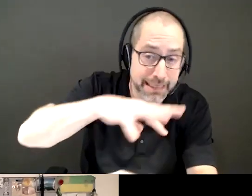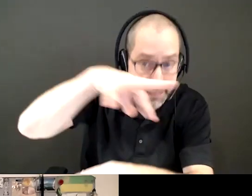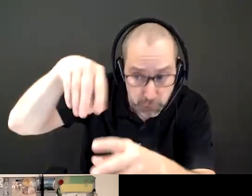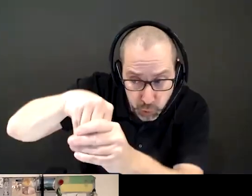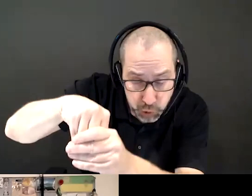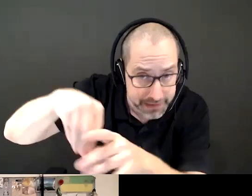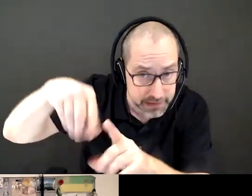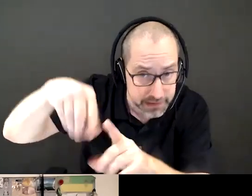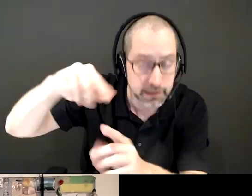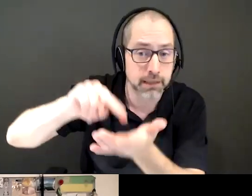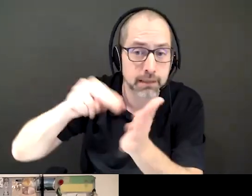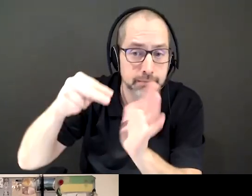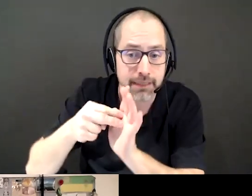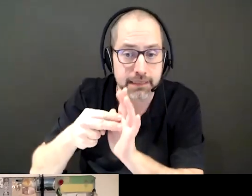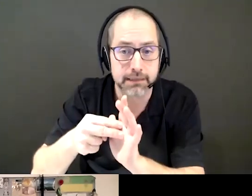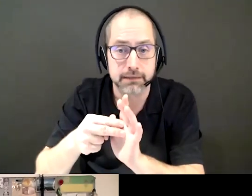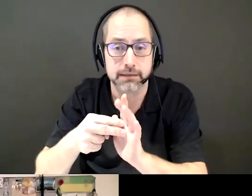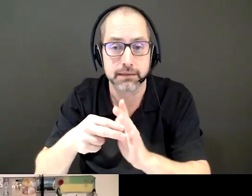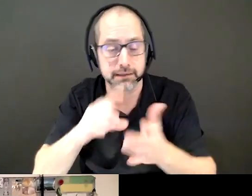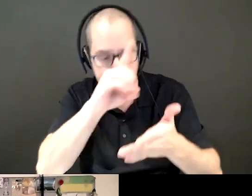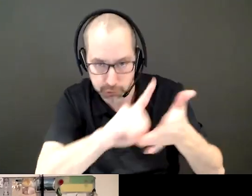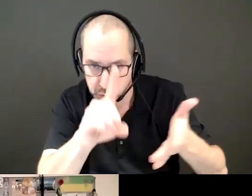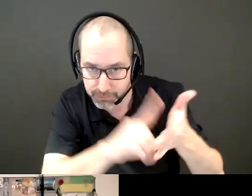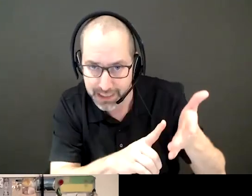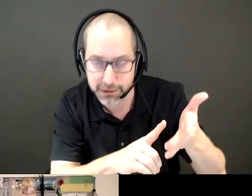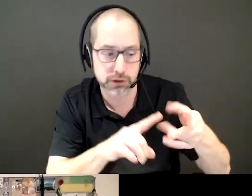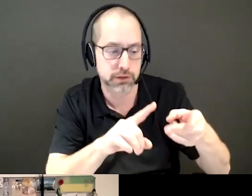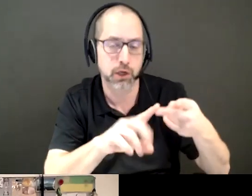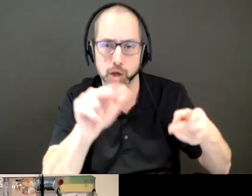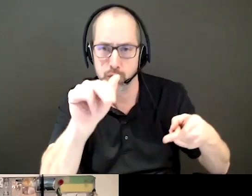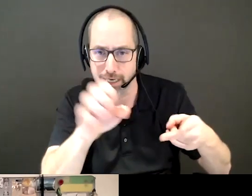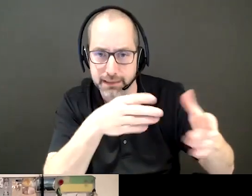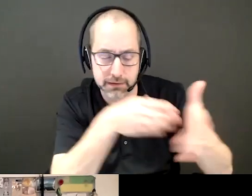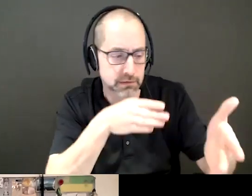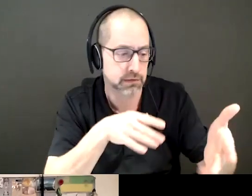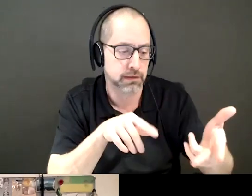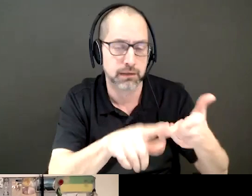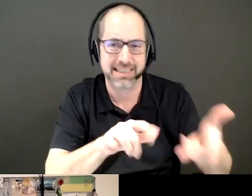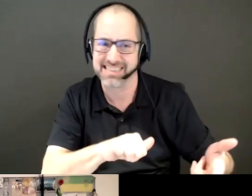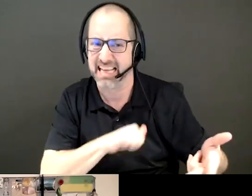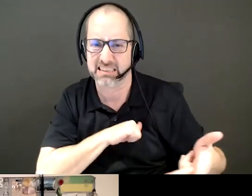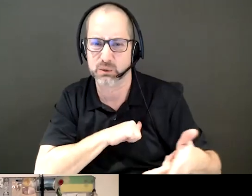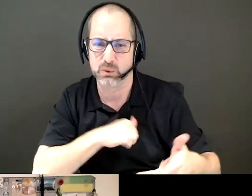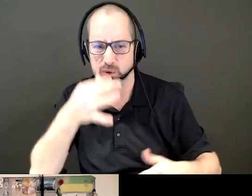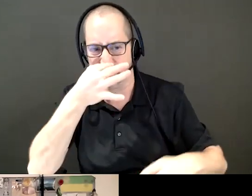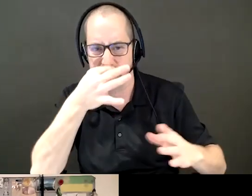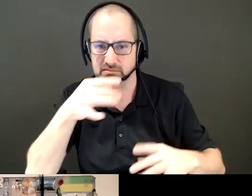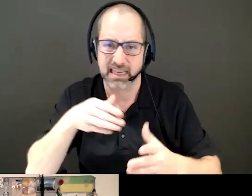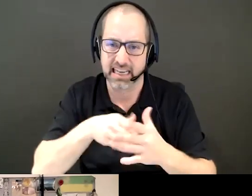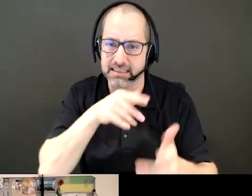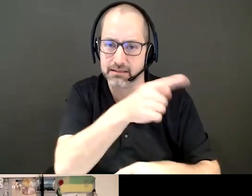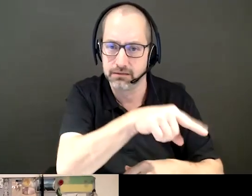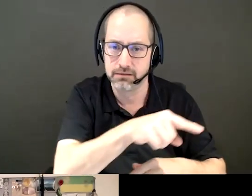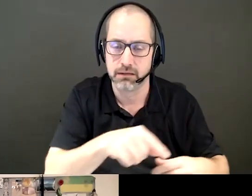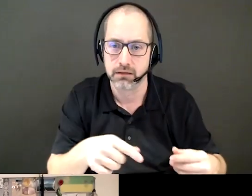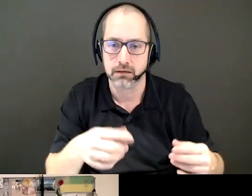about anti-Indigenous discrimination and racism. We talk about attitudes towards Indigenous people. There's still that myth out there